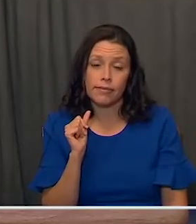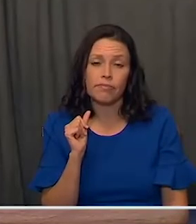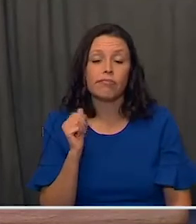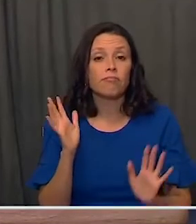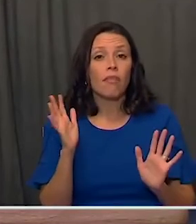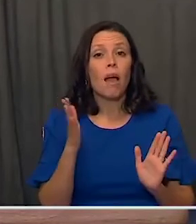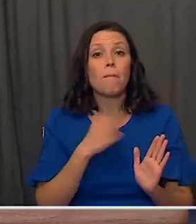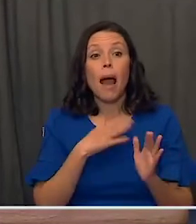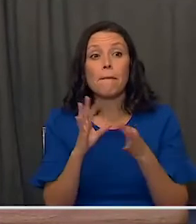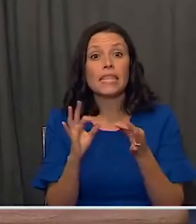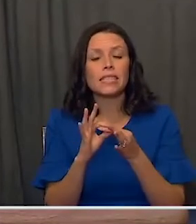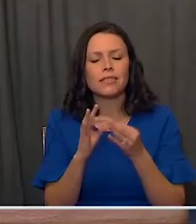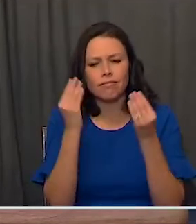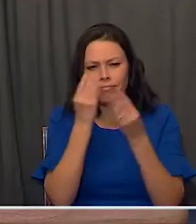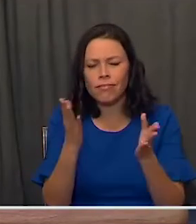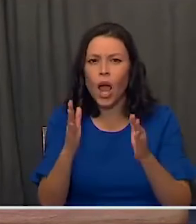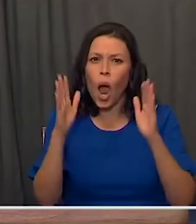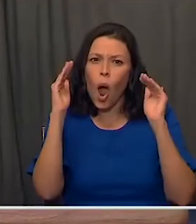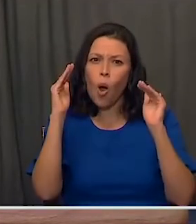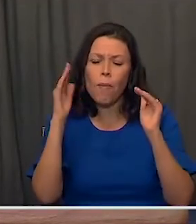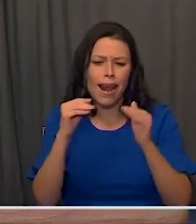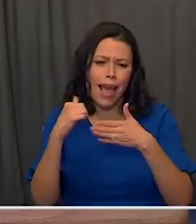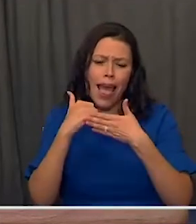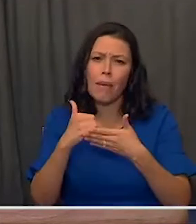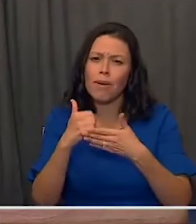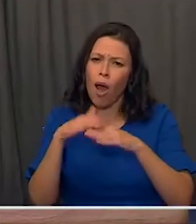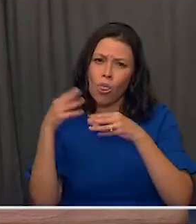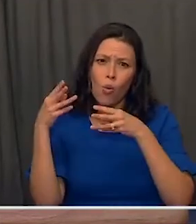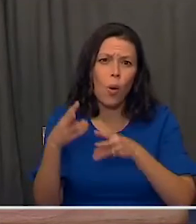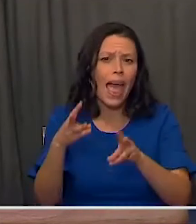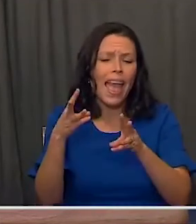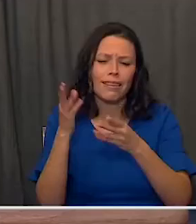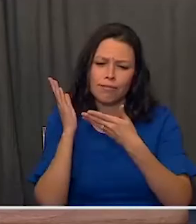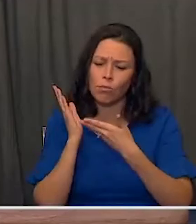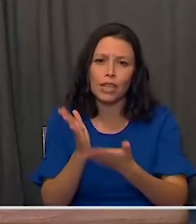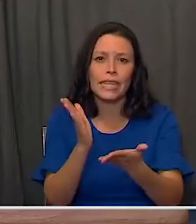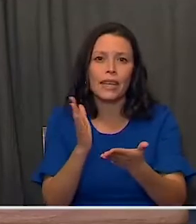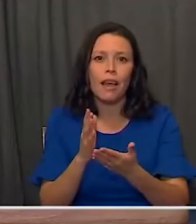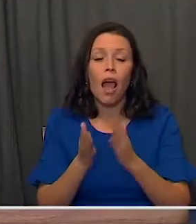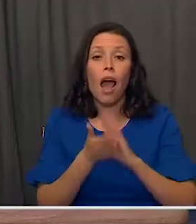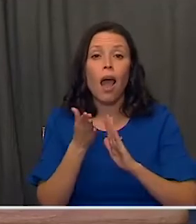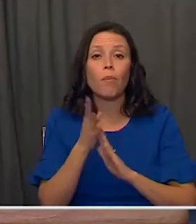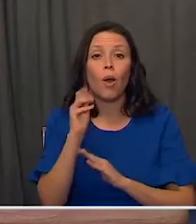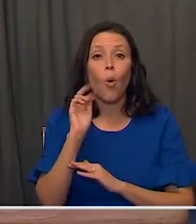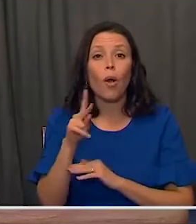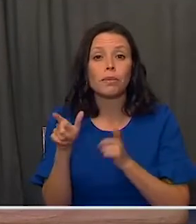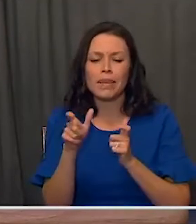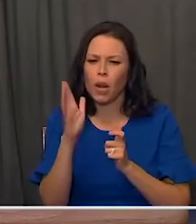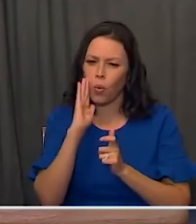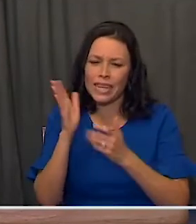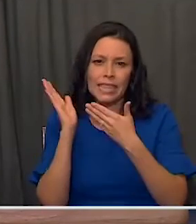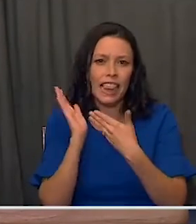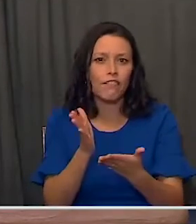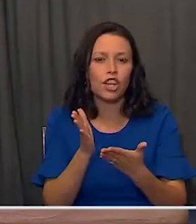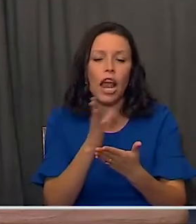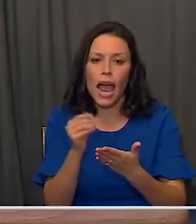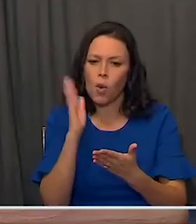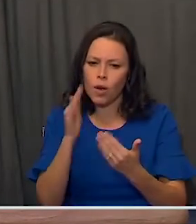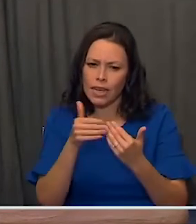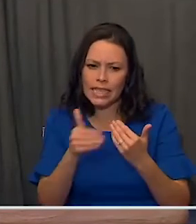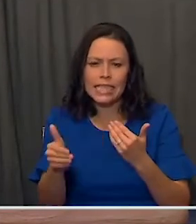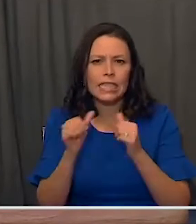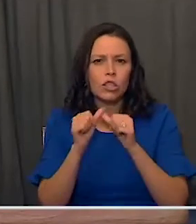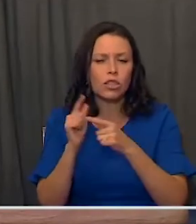So my message is hope and help are on the way. Operation Warp Speed is already delivering and it's going to keep delivering in the